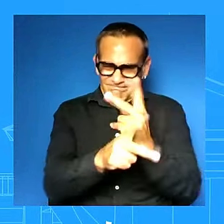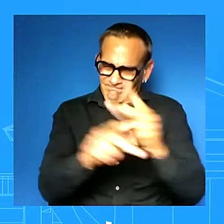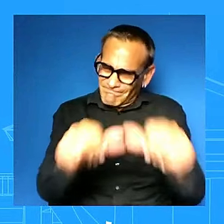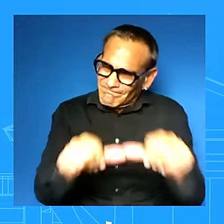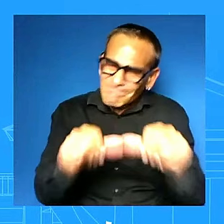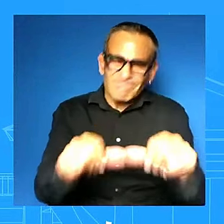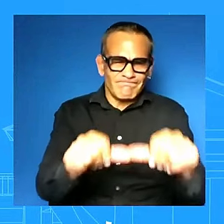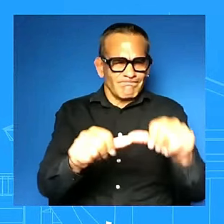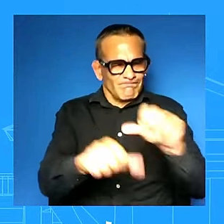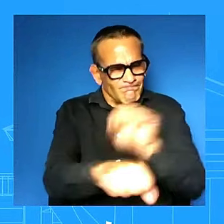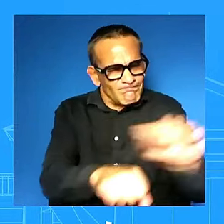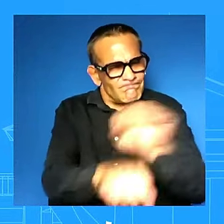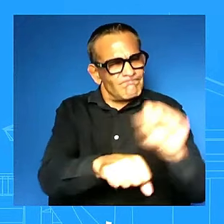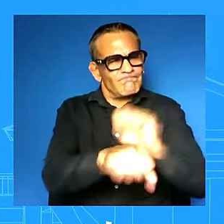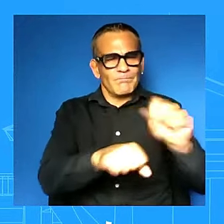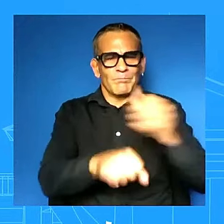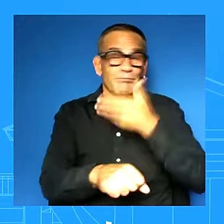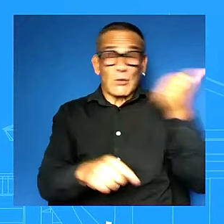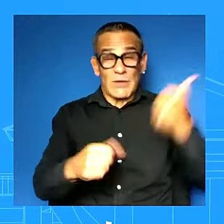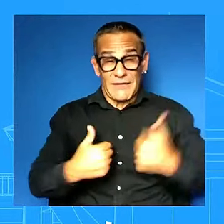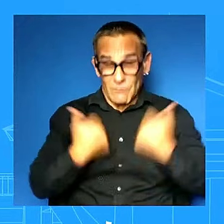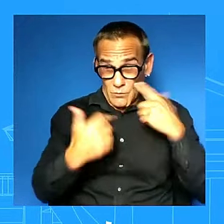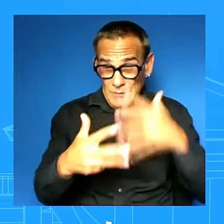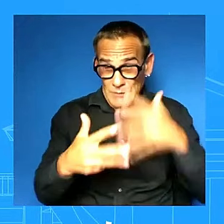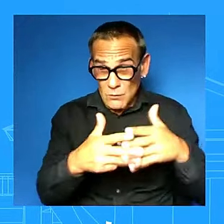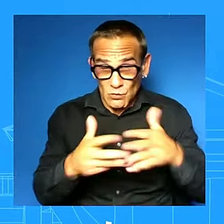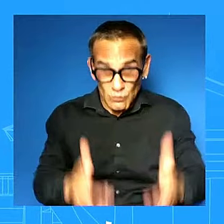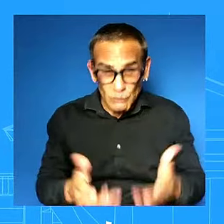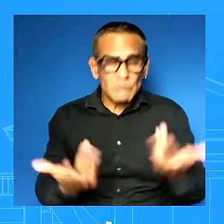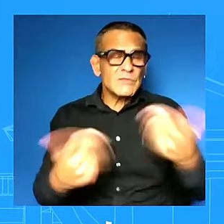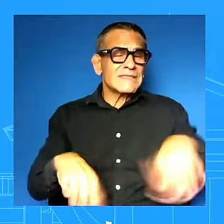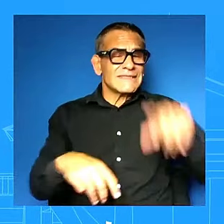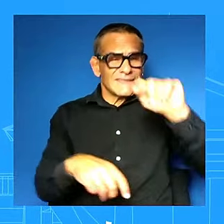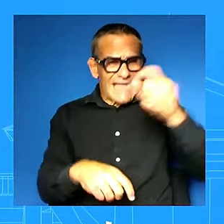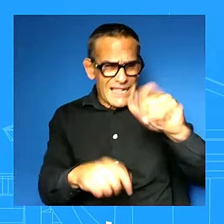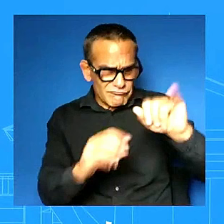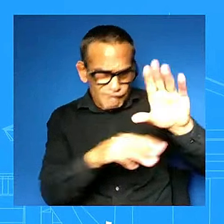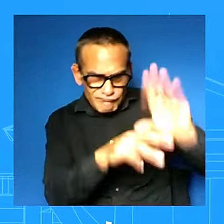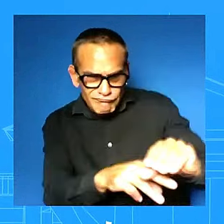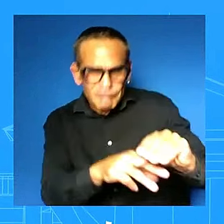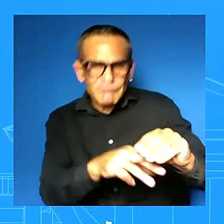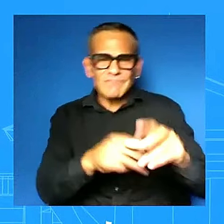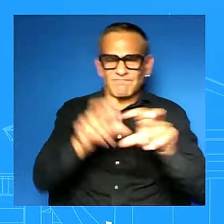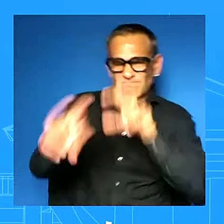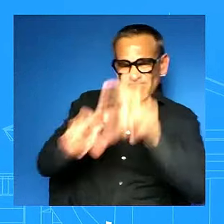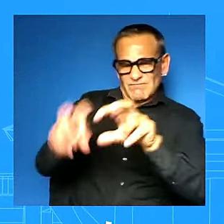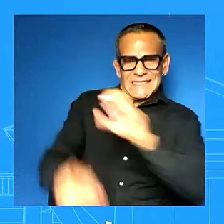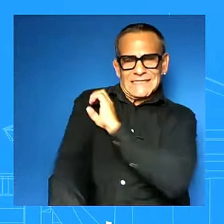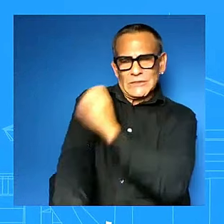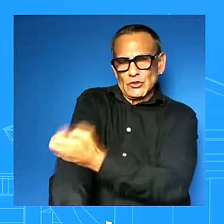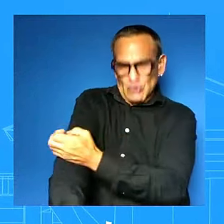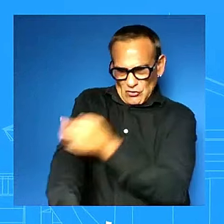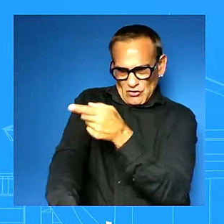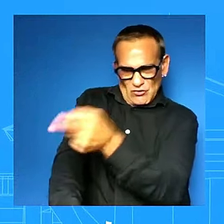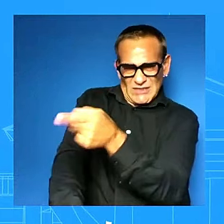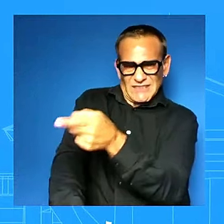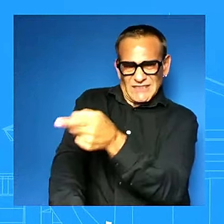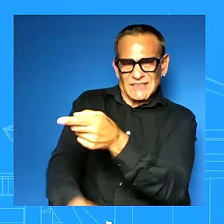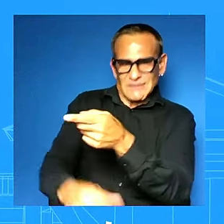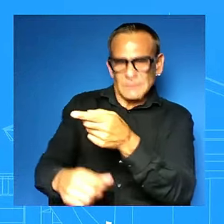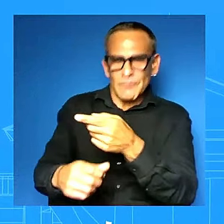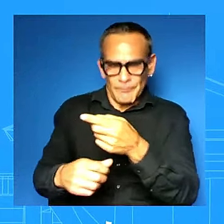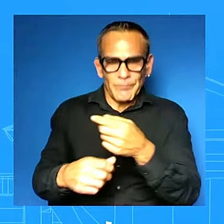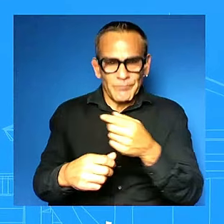lower cost by investing in record energy production for example building 3 million new homes capping prescription drugs cutting